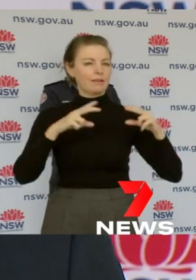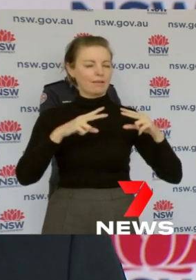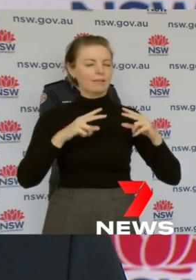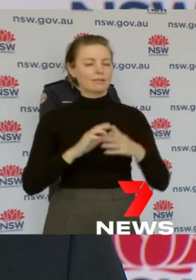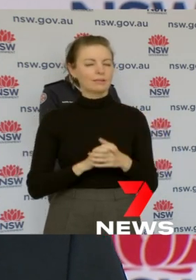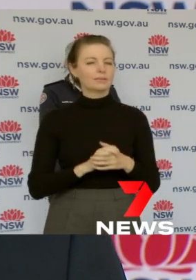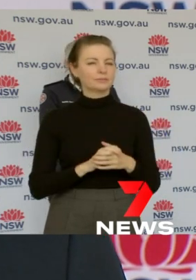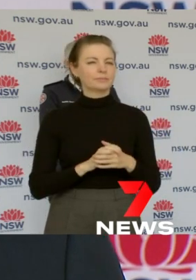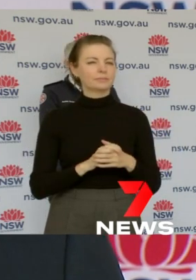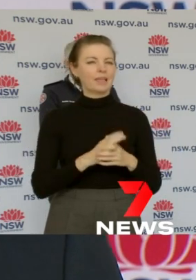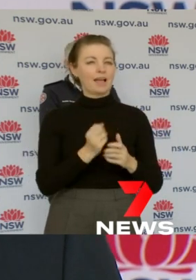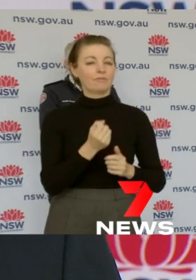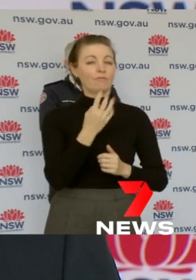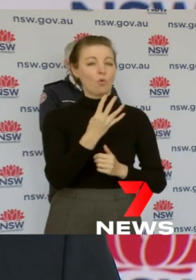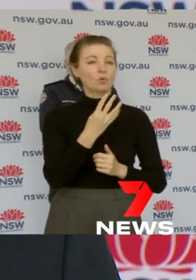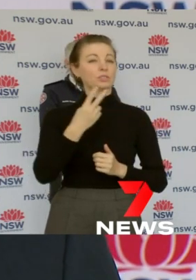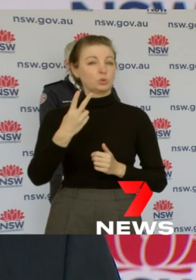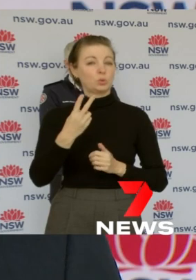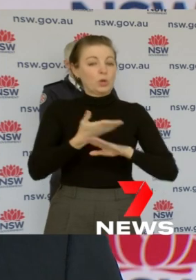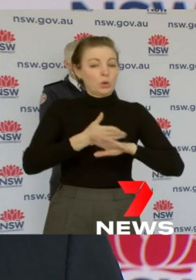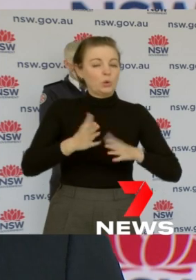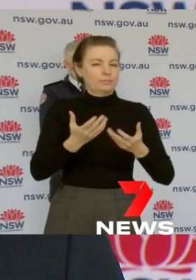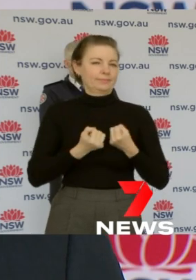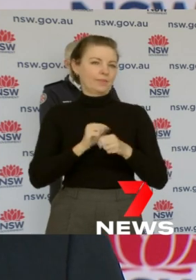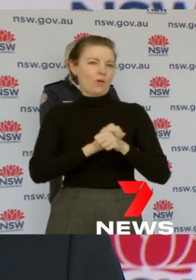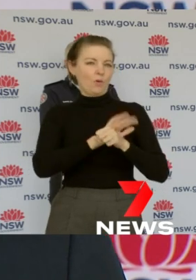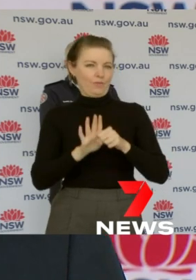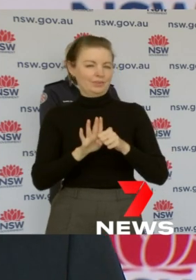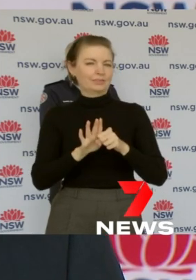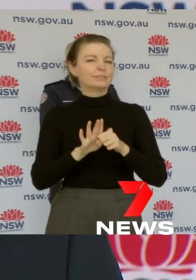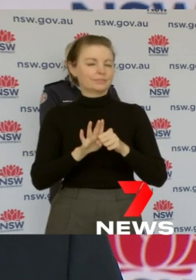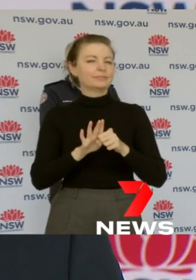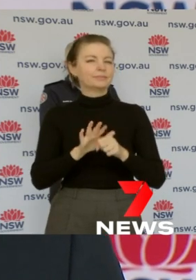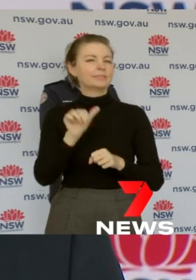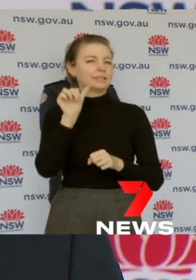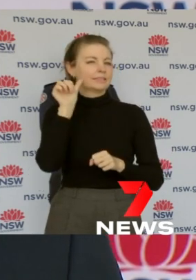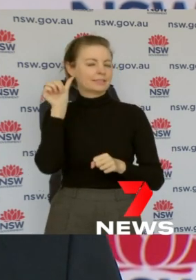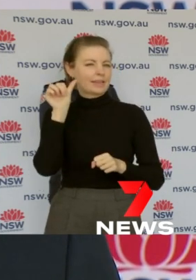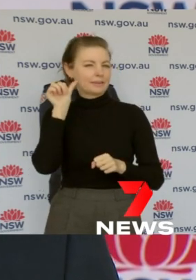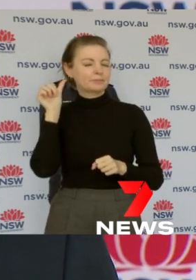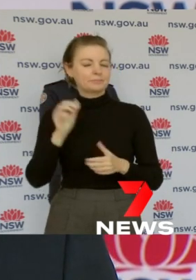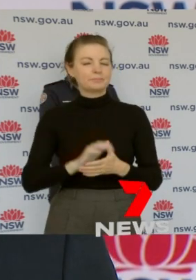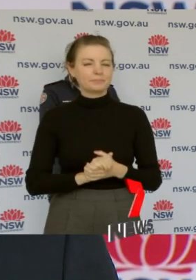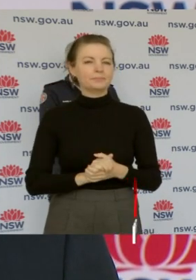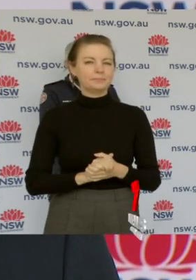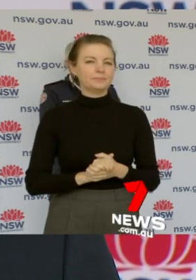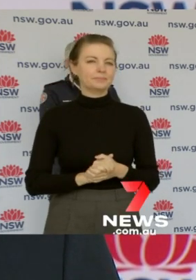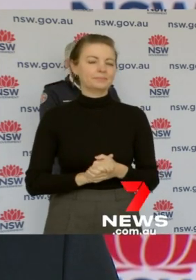there have been 42 new cases of COVID-19 reported to 8pm last night